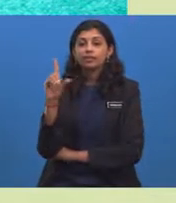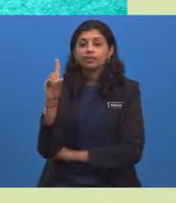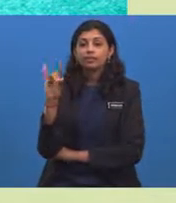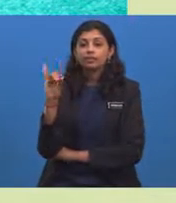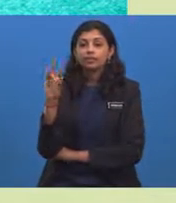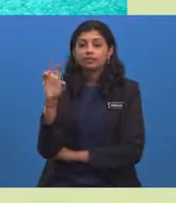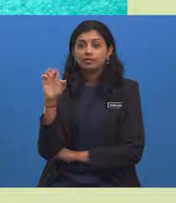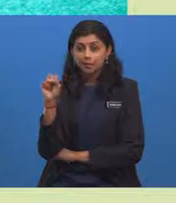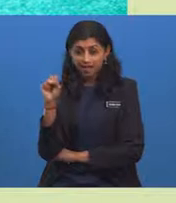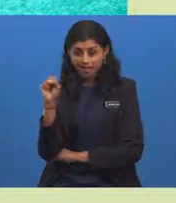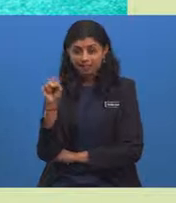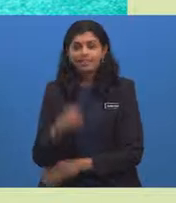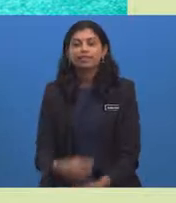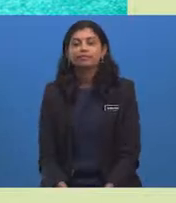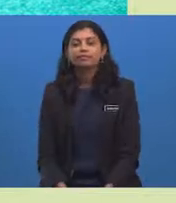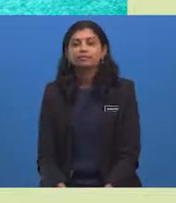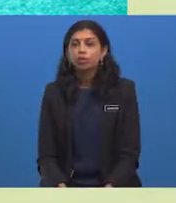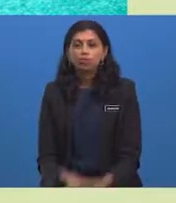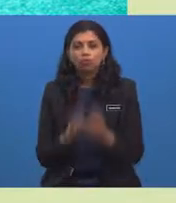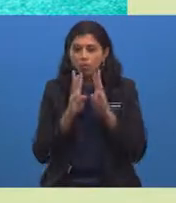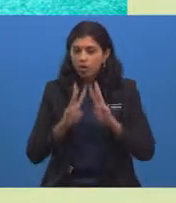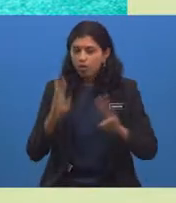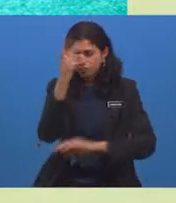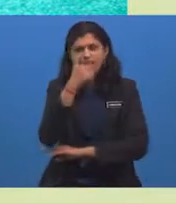It looks amazing, right?